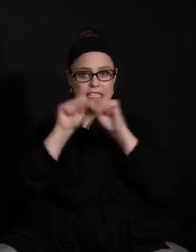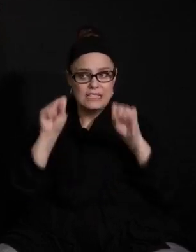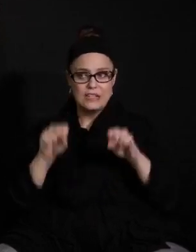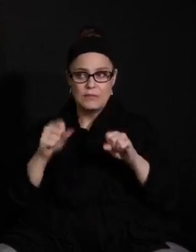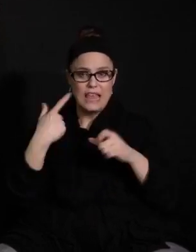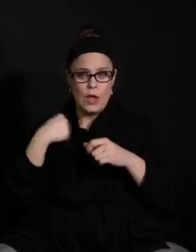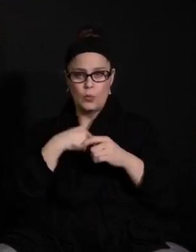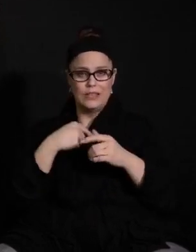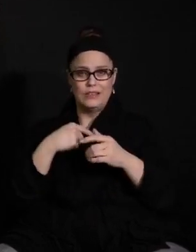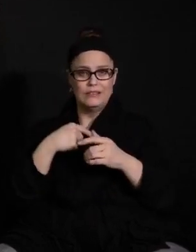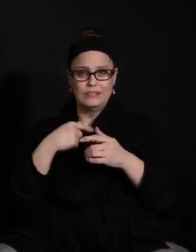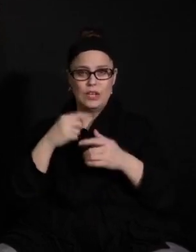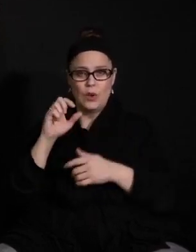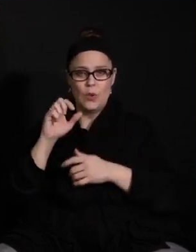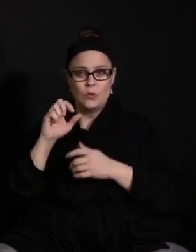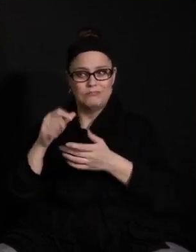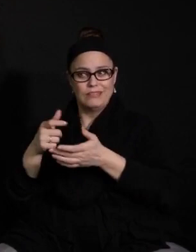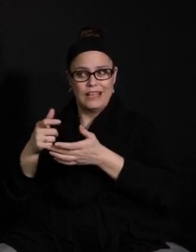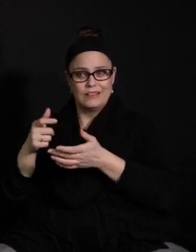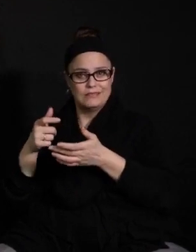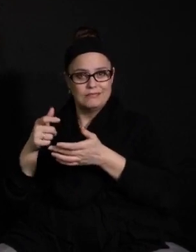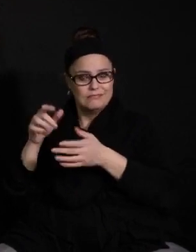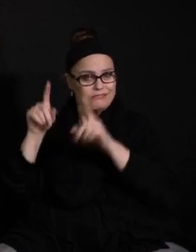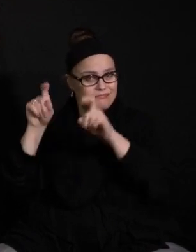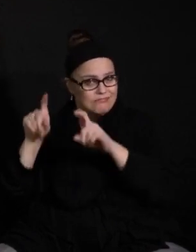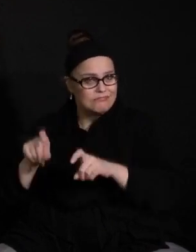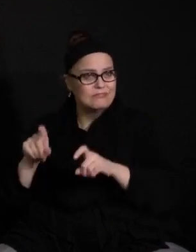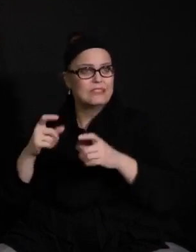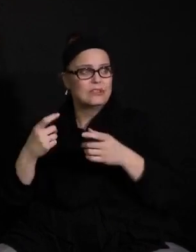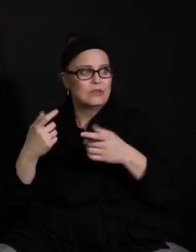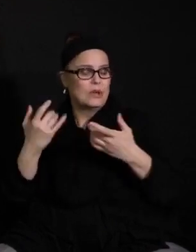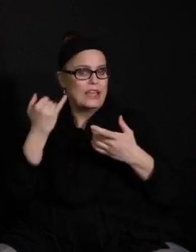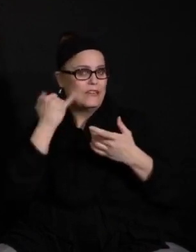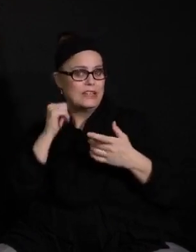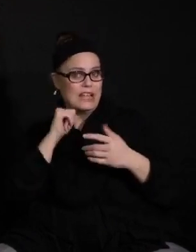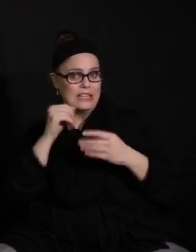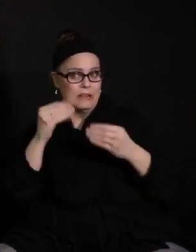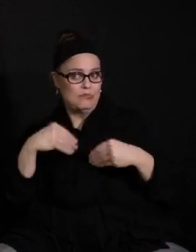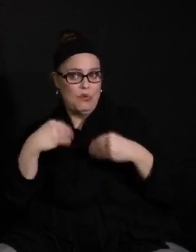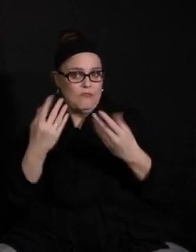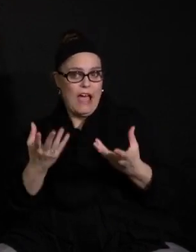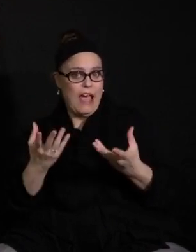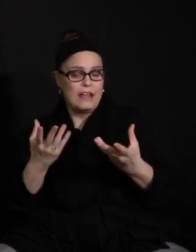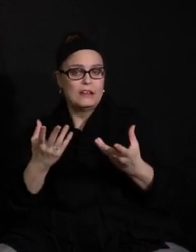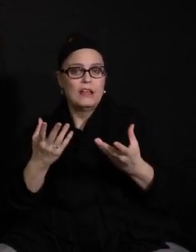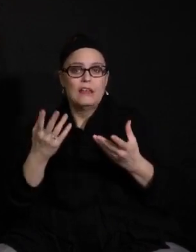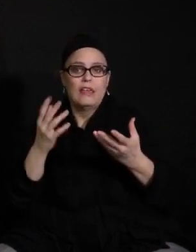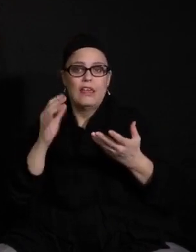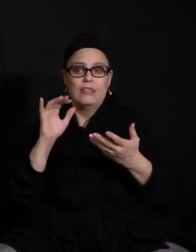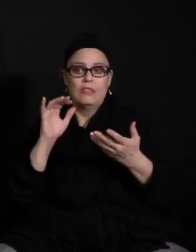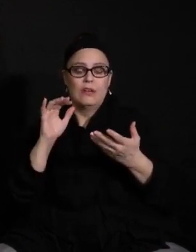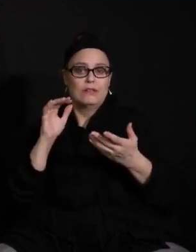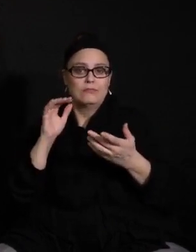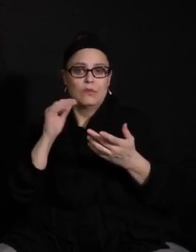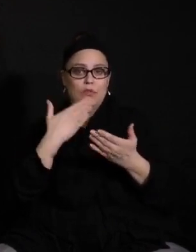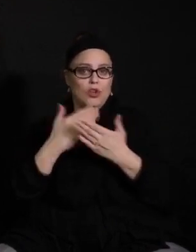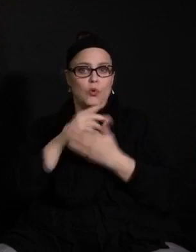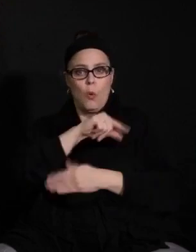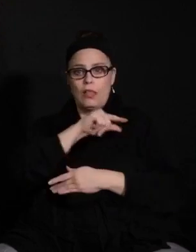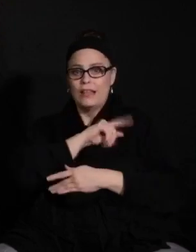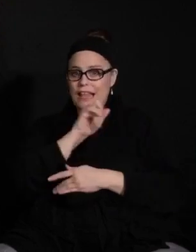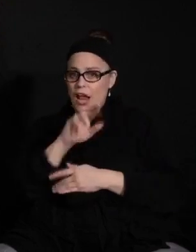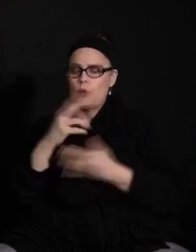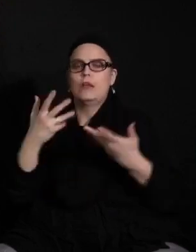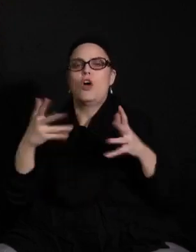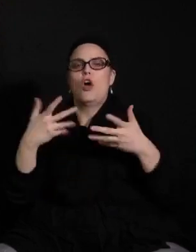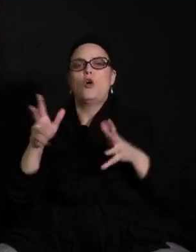may not be able to provide the level of fresh filtered air that we could. that we would like in the district. We've already purchased in place supplemental